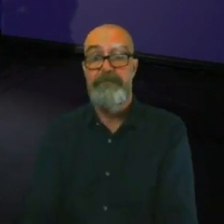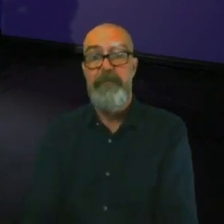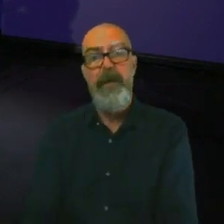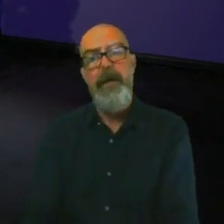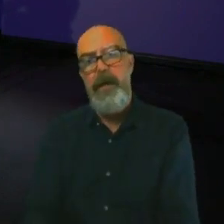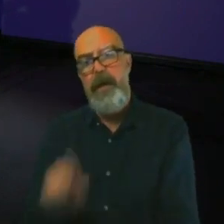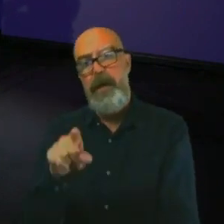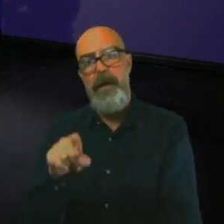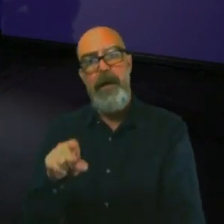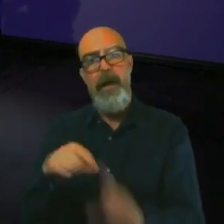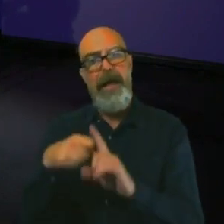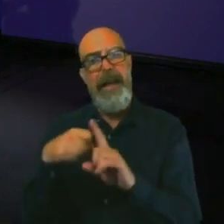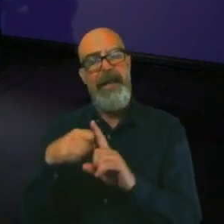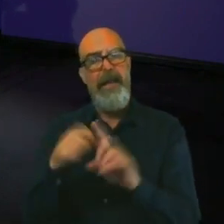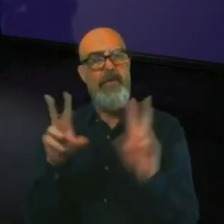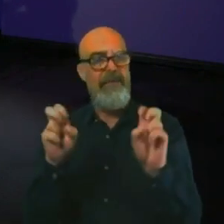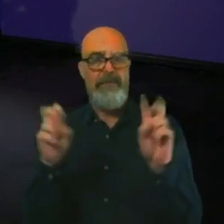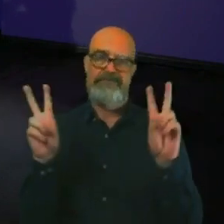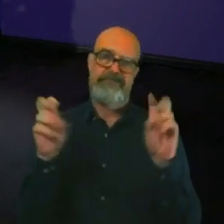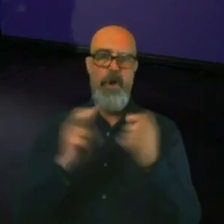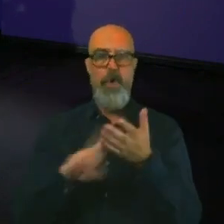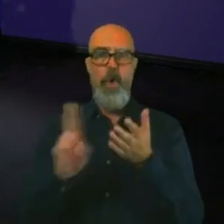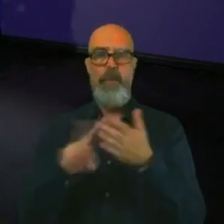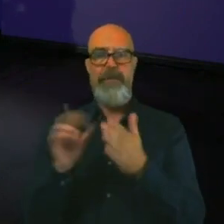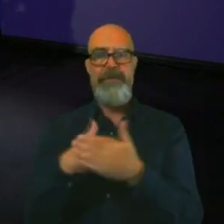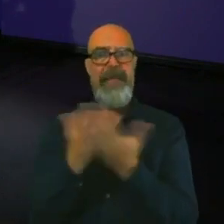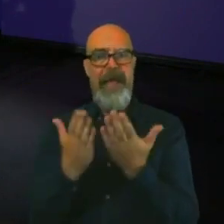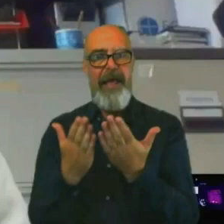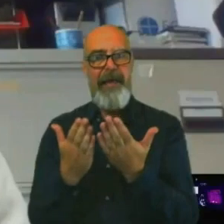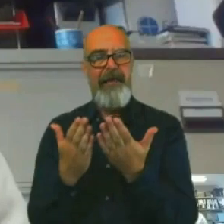a normal day for you, what would it look like?